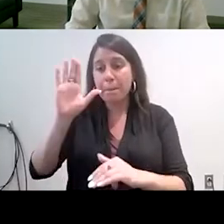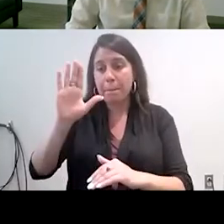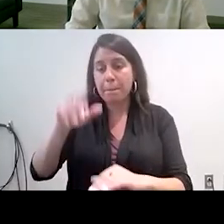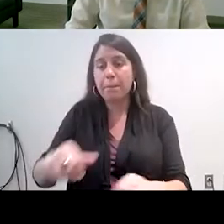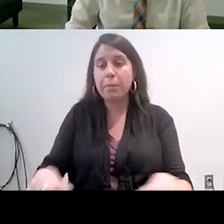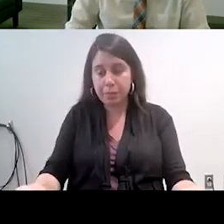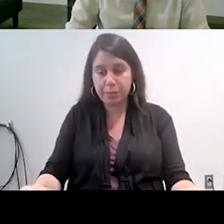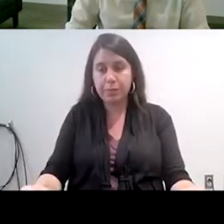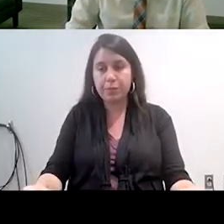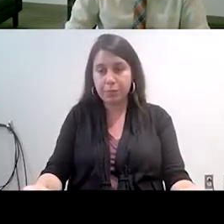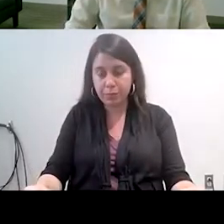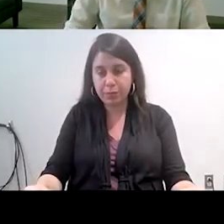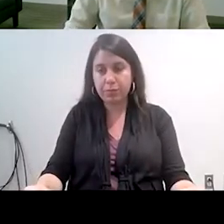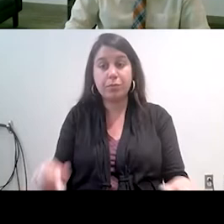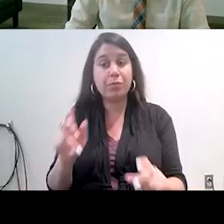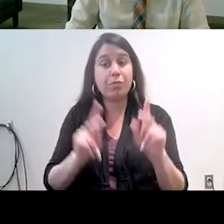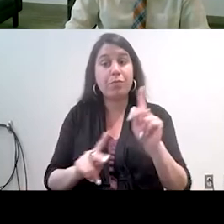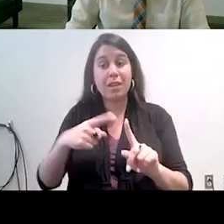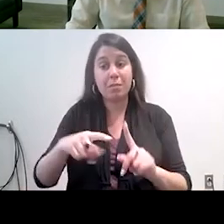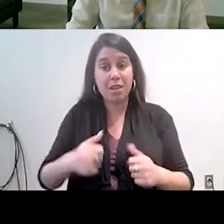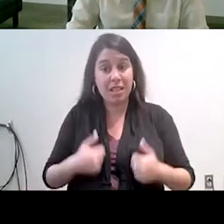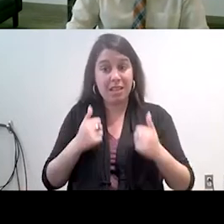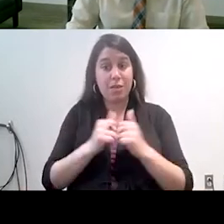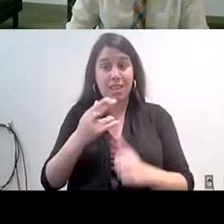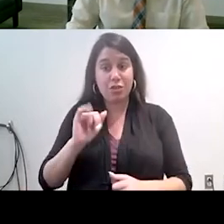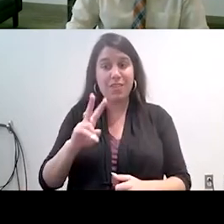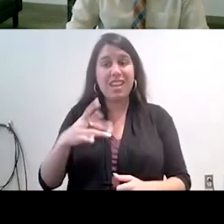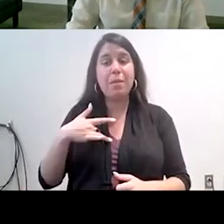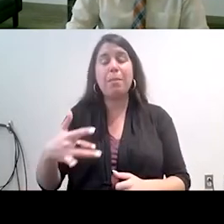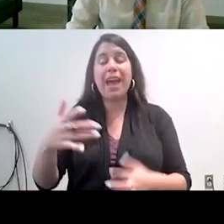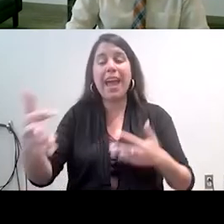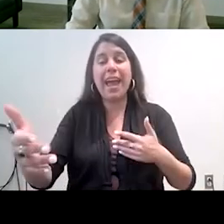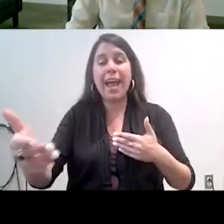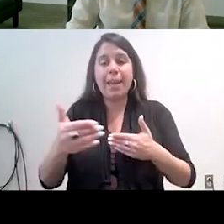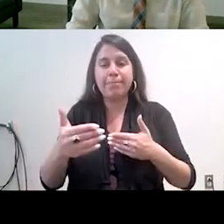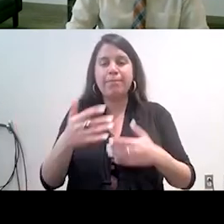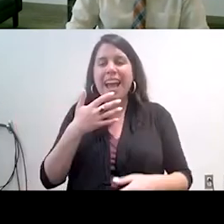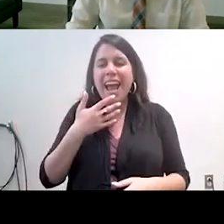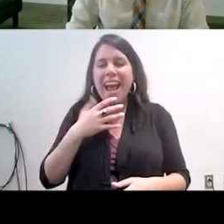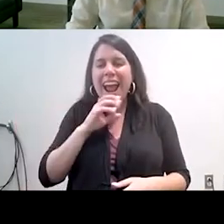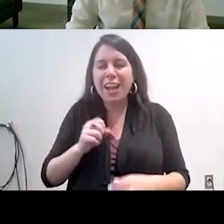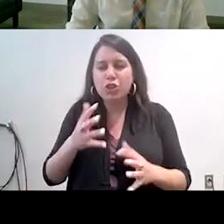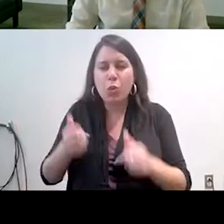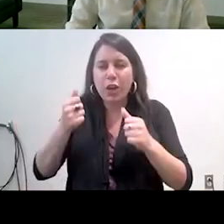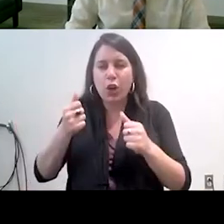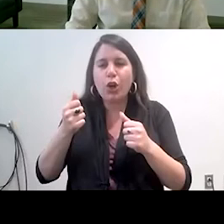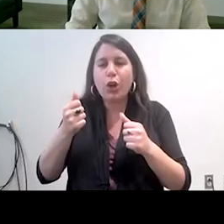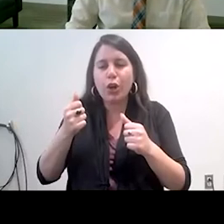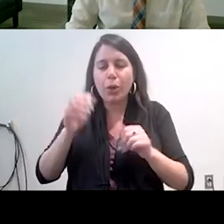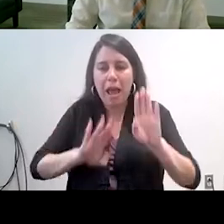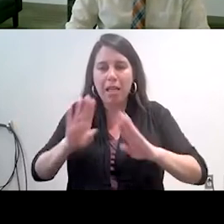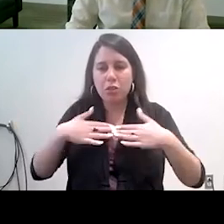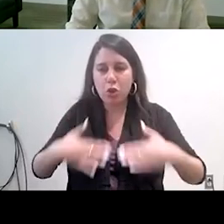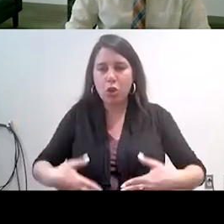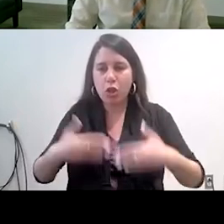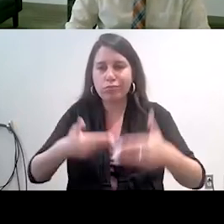folks that are living with HIV tend to age quicker biologically that is. And so they had to self